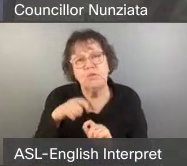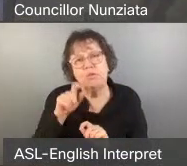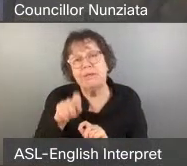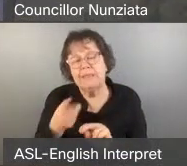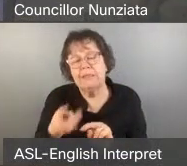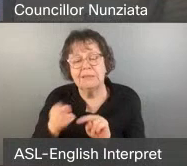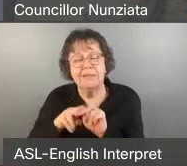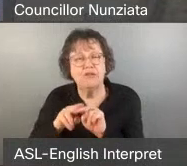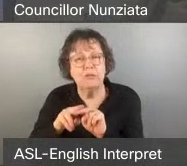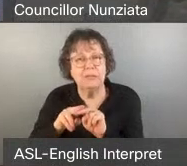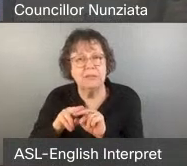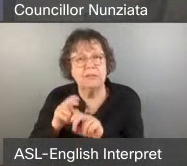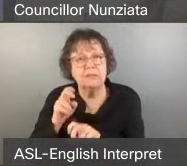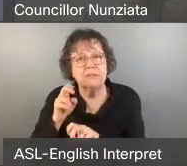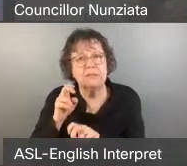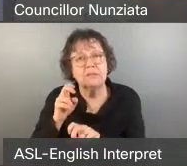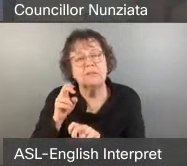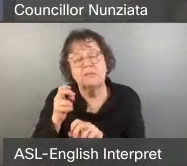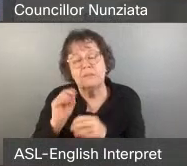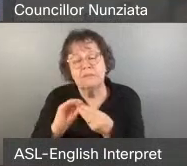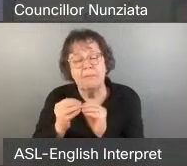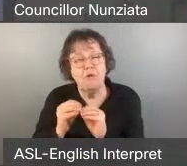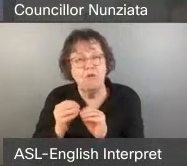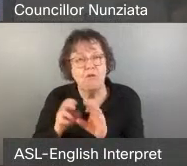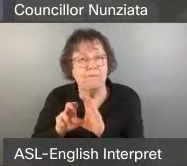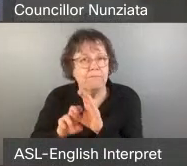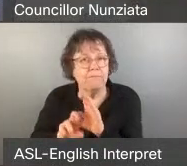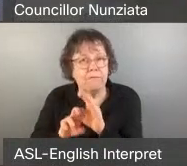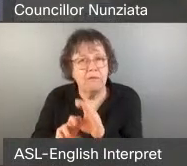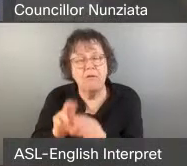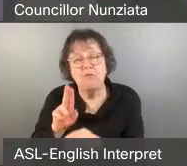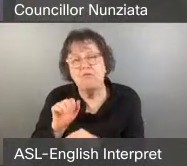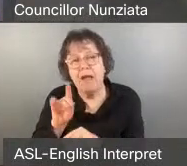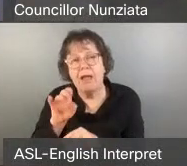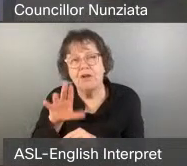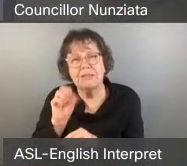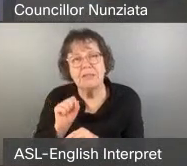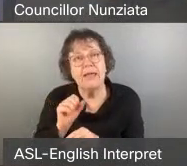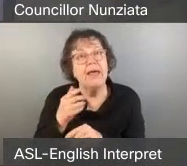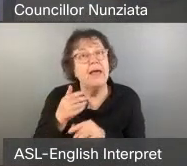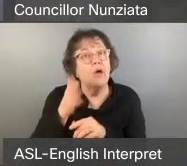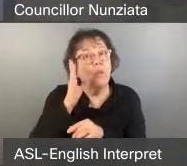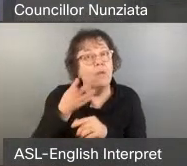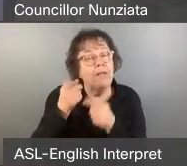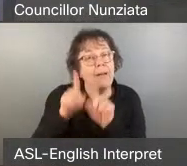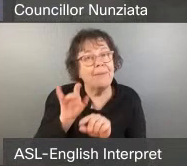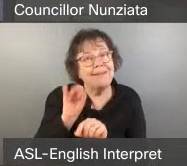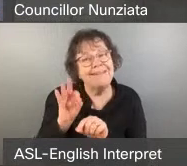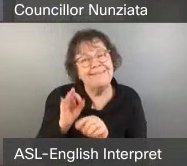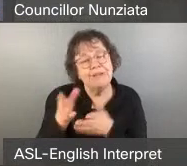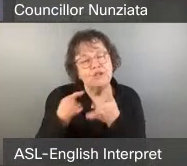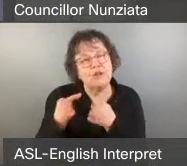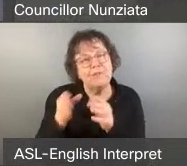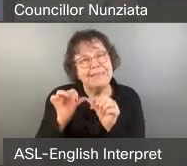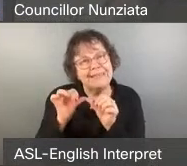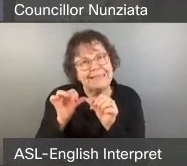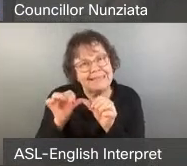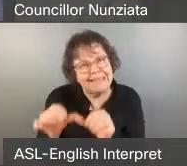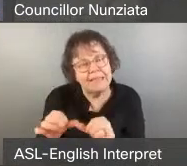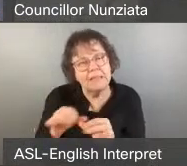encourage future ridership. And that happens with consistent, reliable service along with reasonable price.